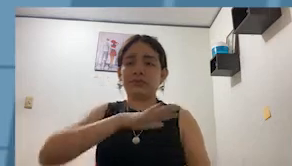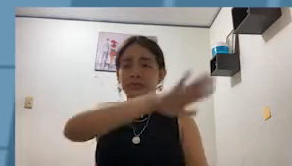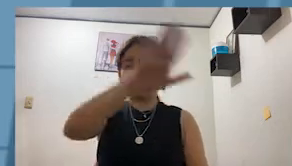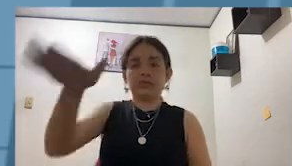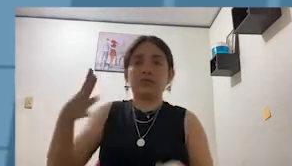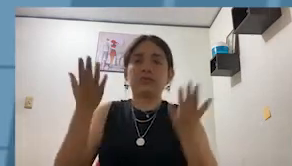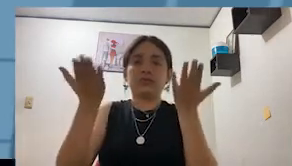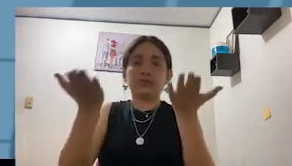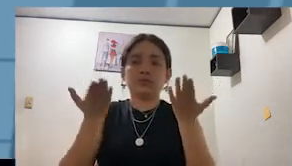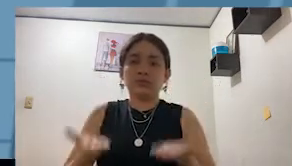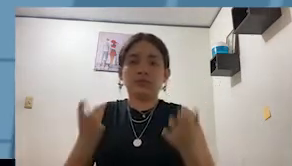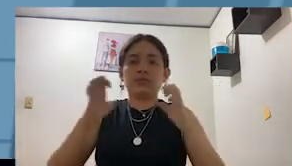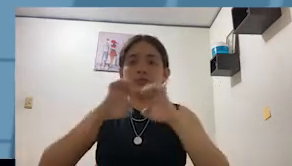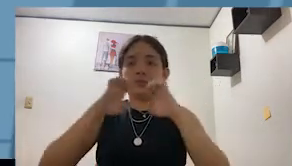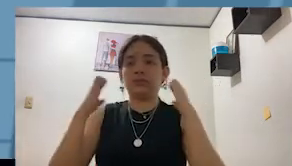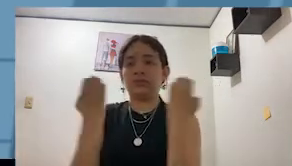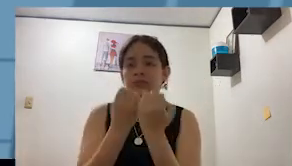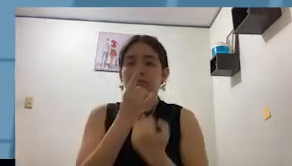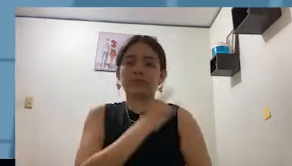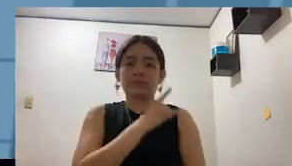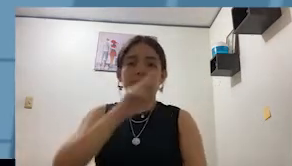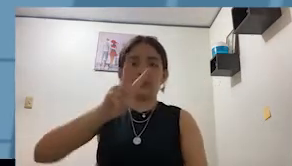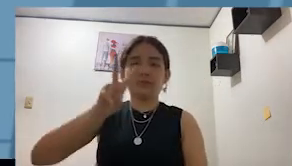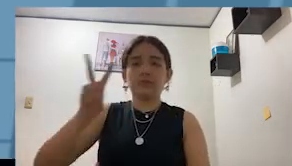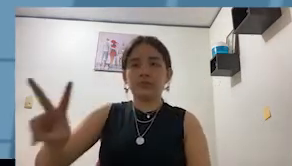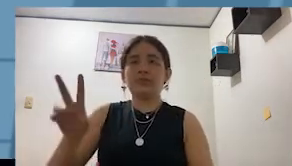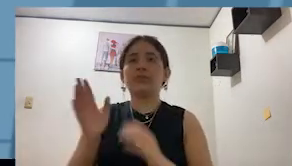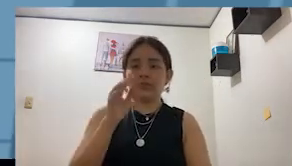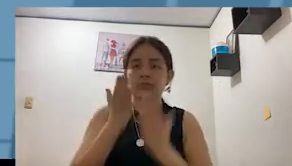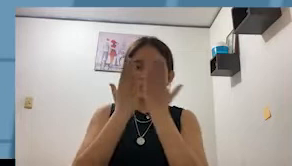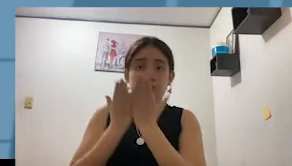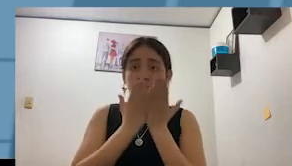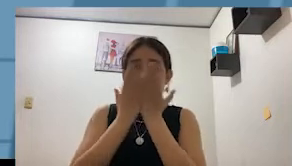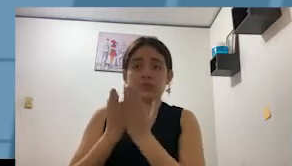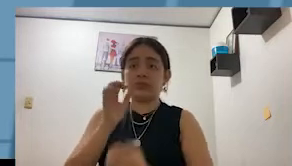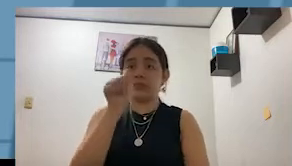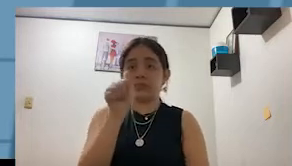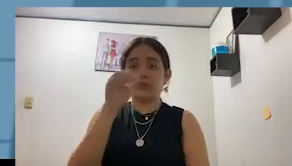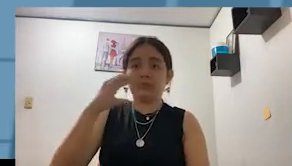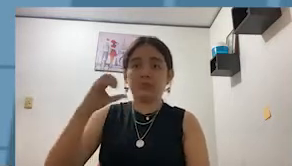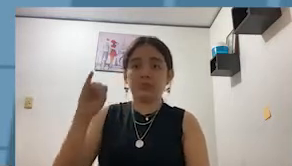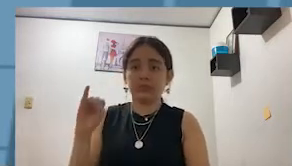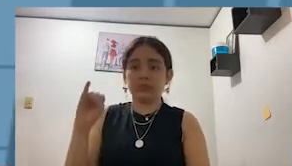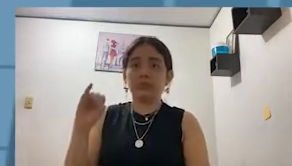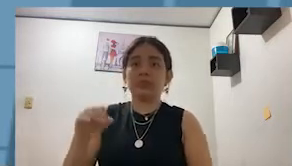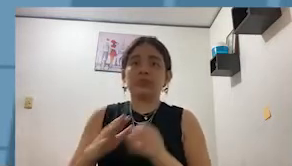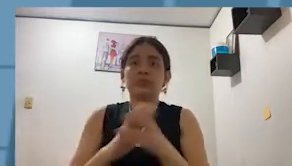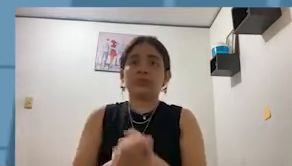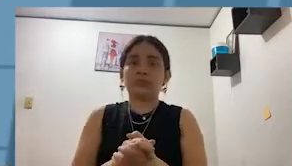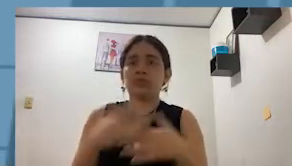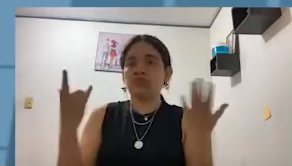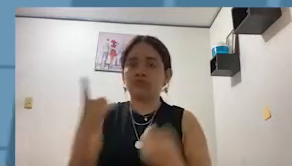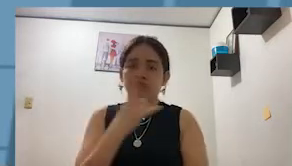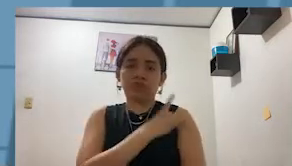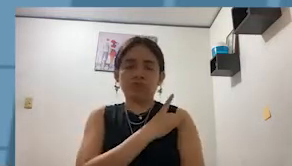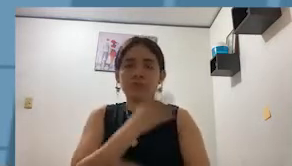Welcome, everyone. We are the UPC-22 team, and we are representing the ACI Student Chapter from the Peruvian University